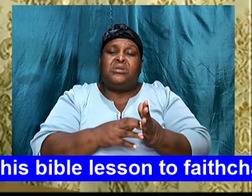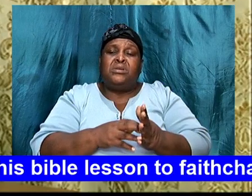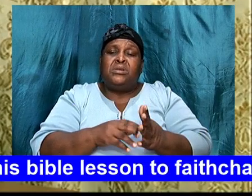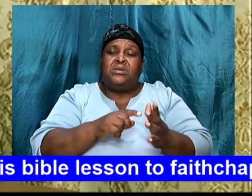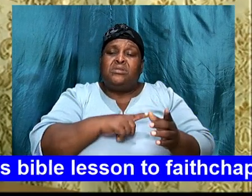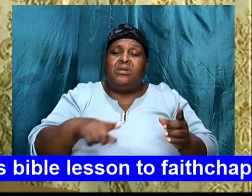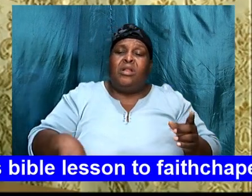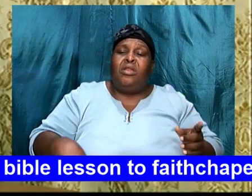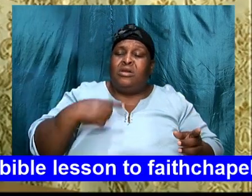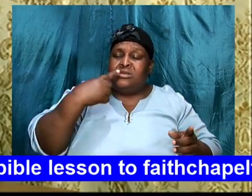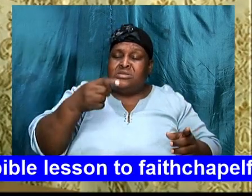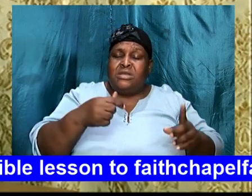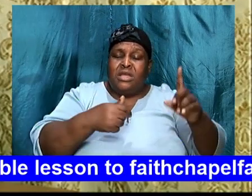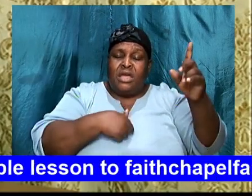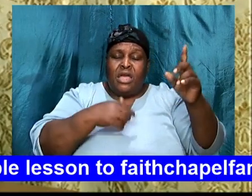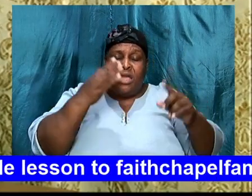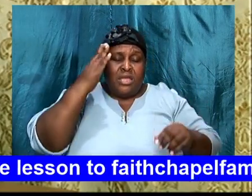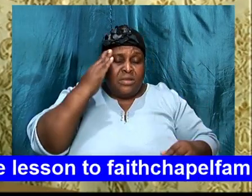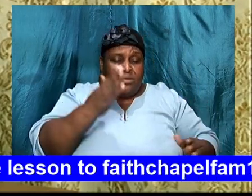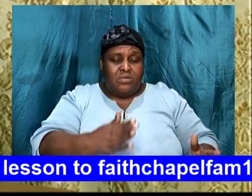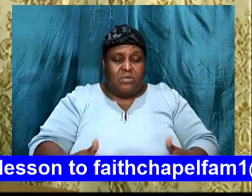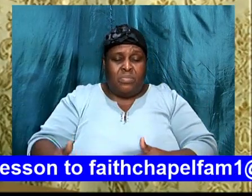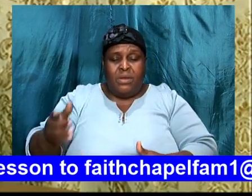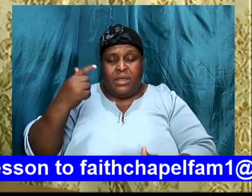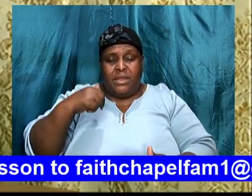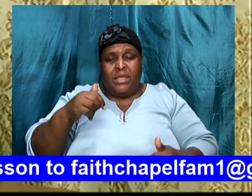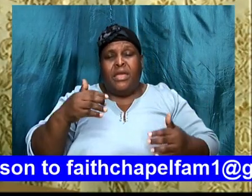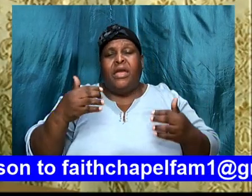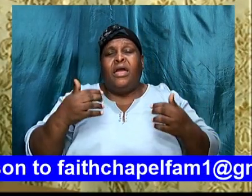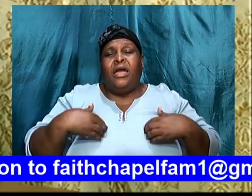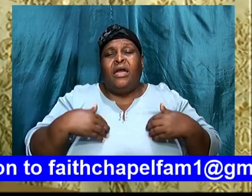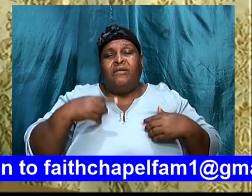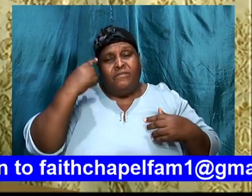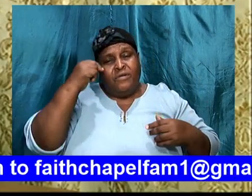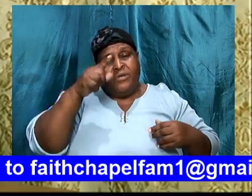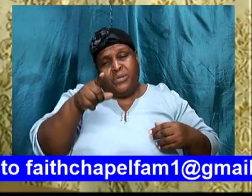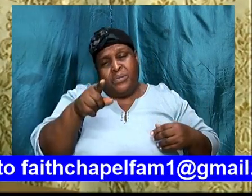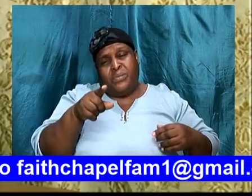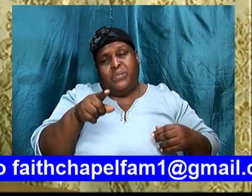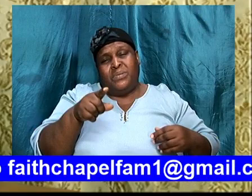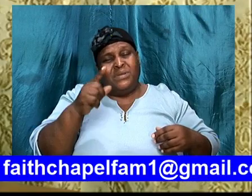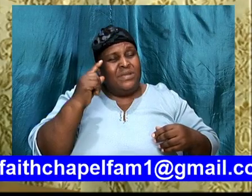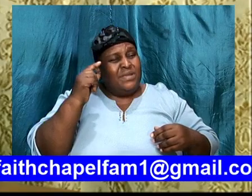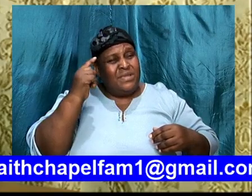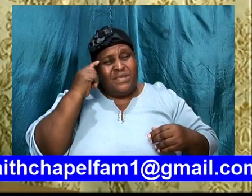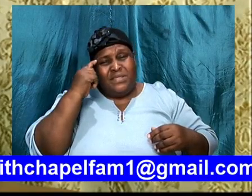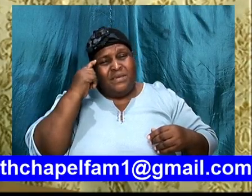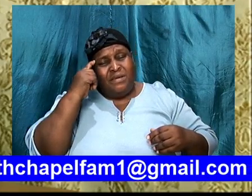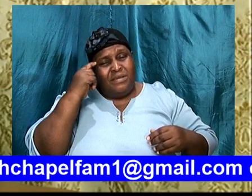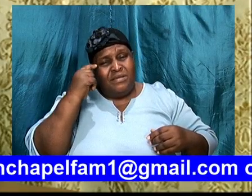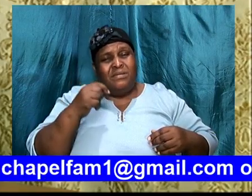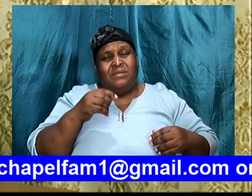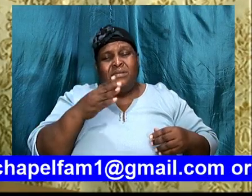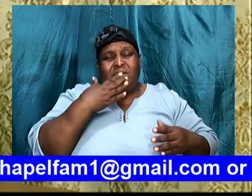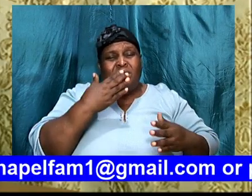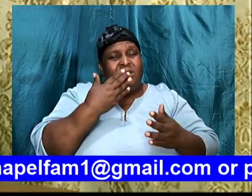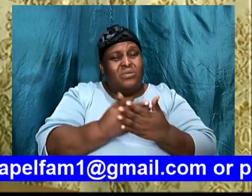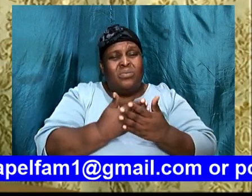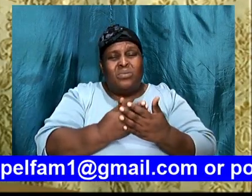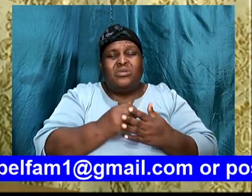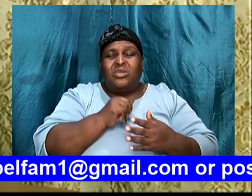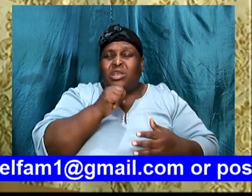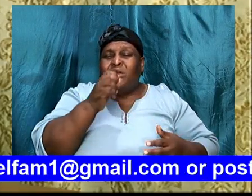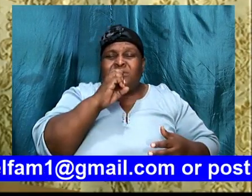the plan that I have for you. I know the thoughts that I think towards you. Thoughts of good and not of